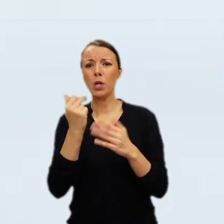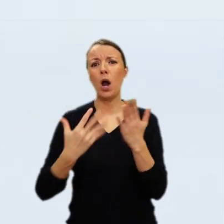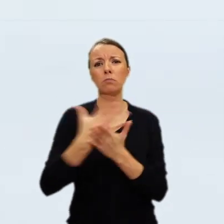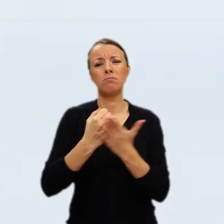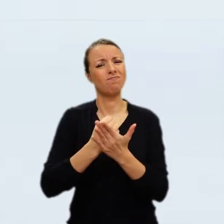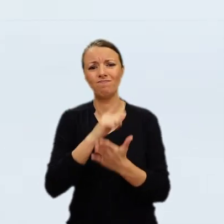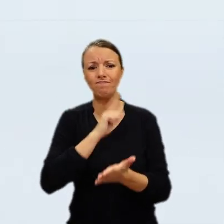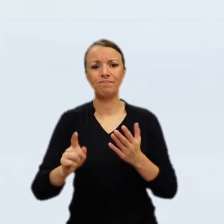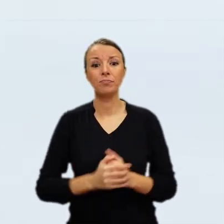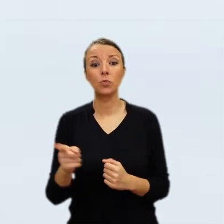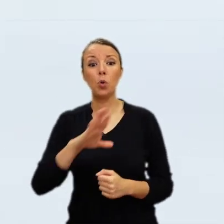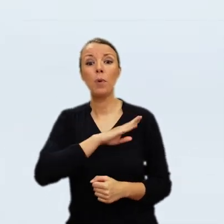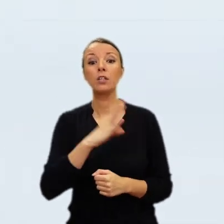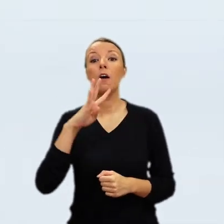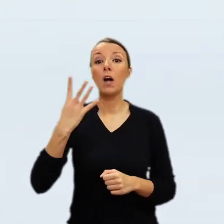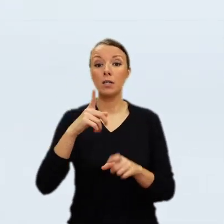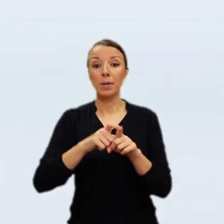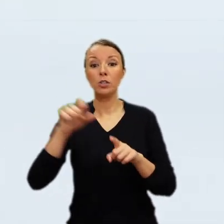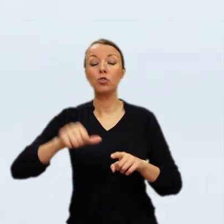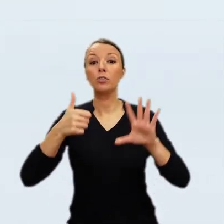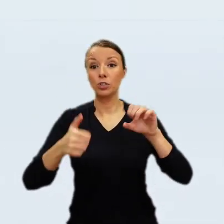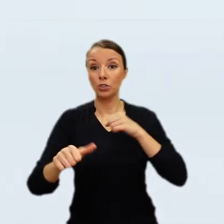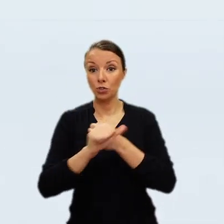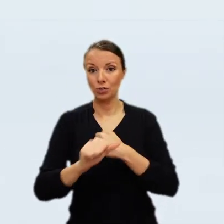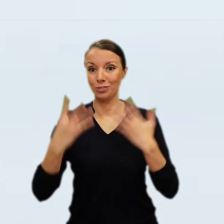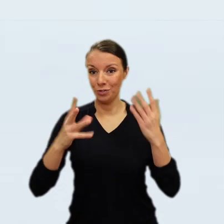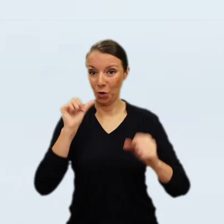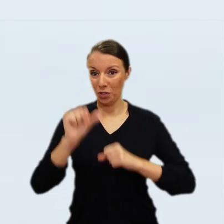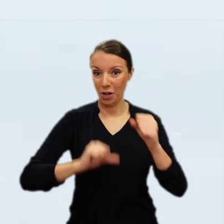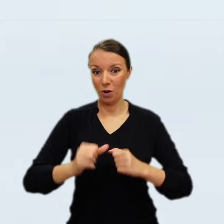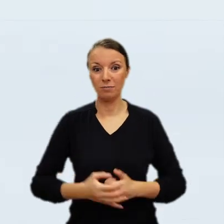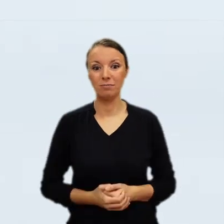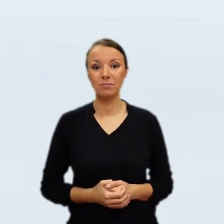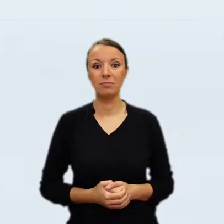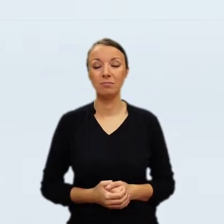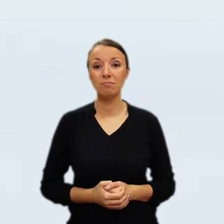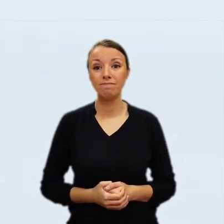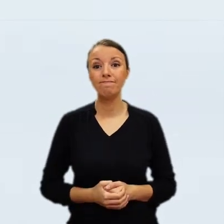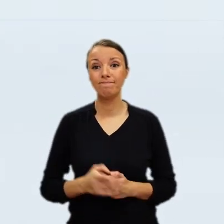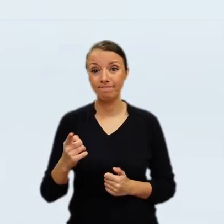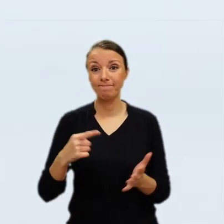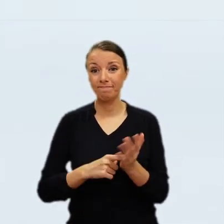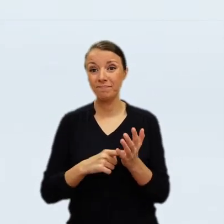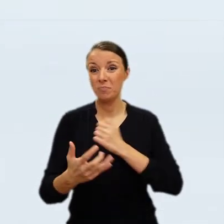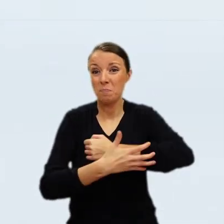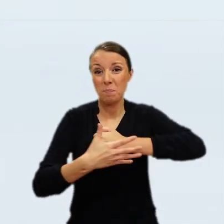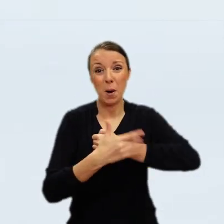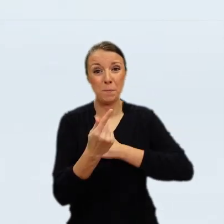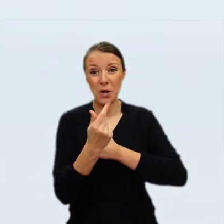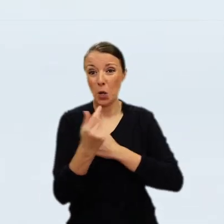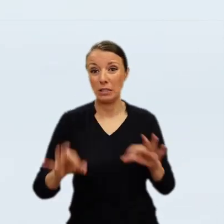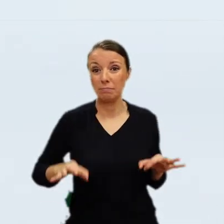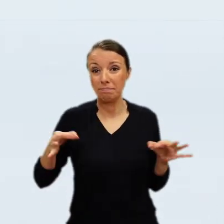We do not know where it was or who owned it and this makes it virtually impossible for us to understand